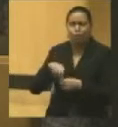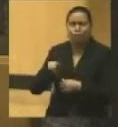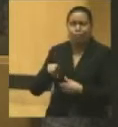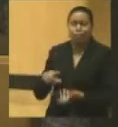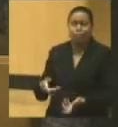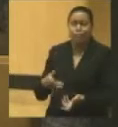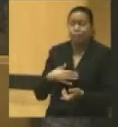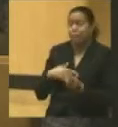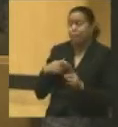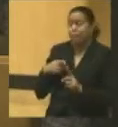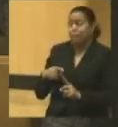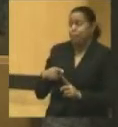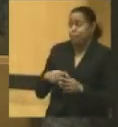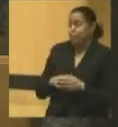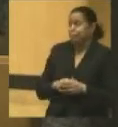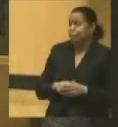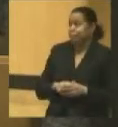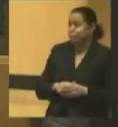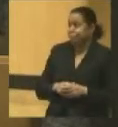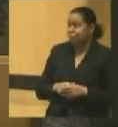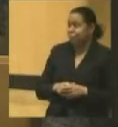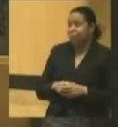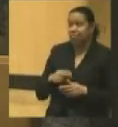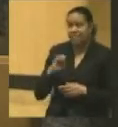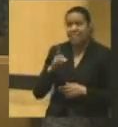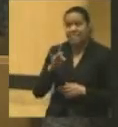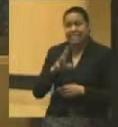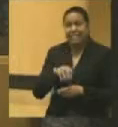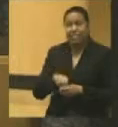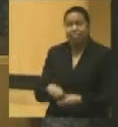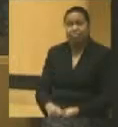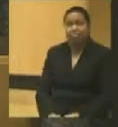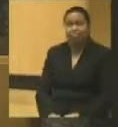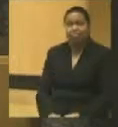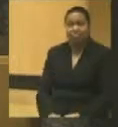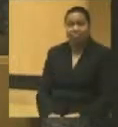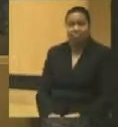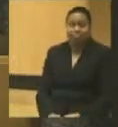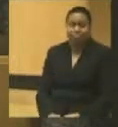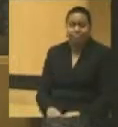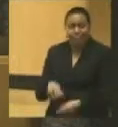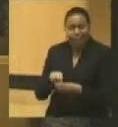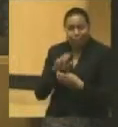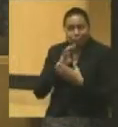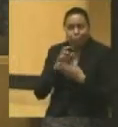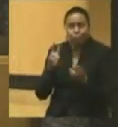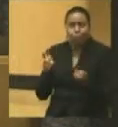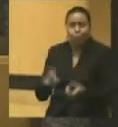make about it is this. He did come into the picture. And, I'm